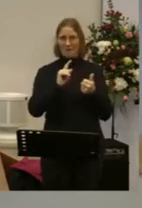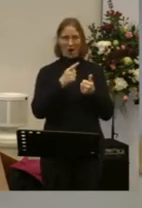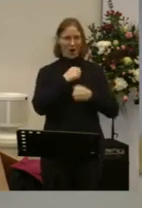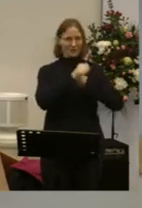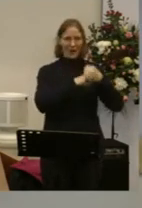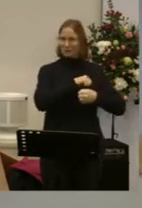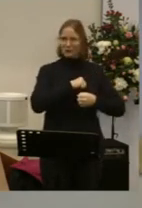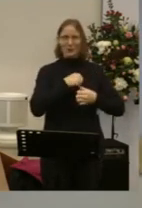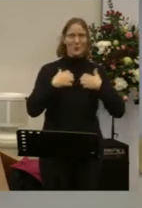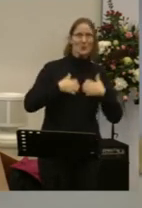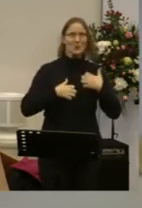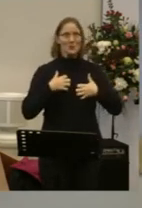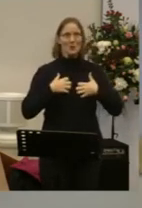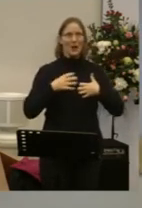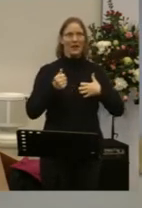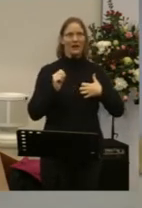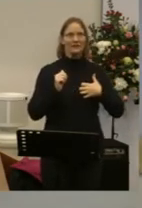How incredible